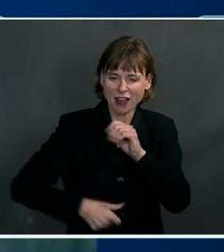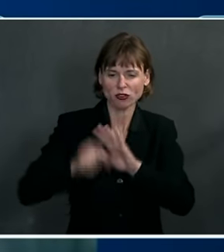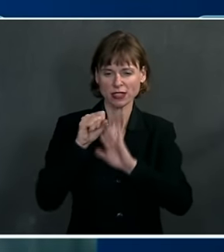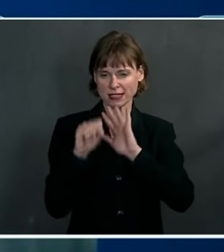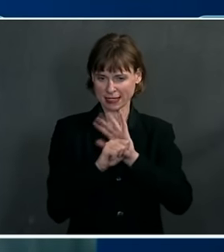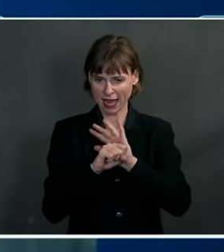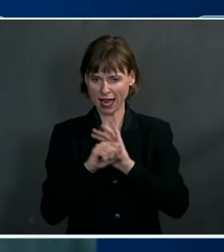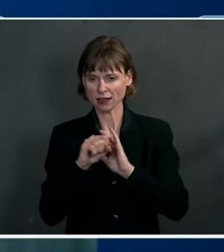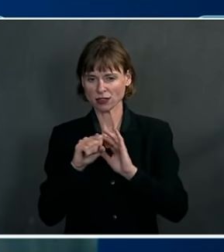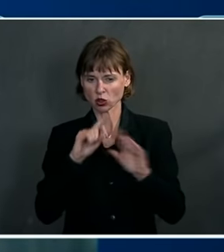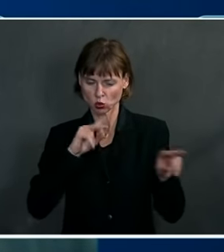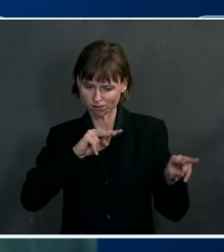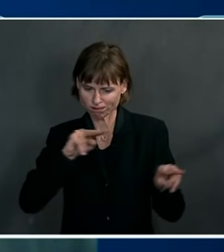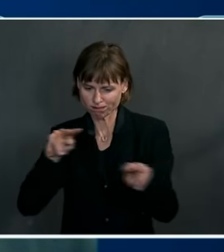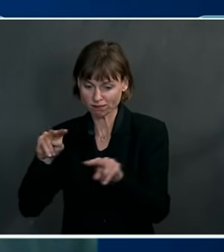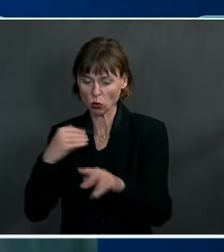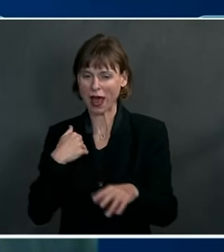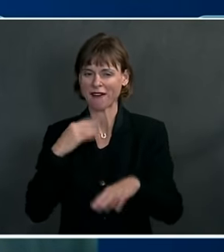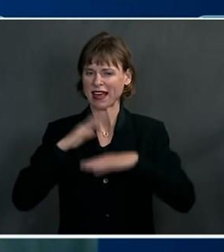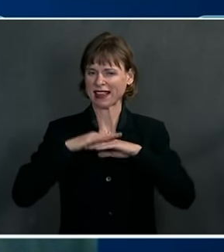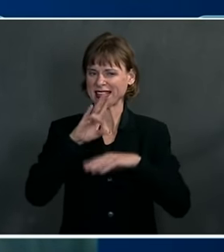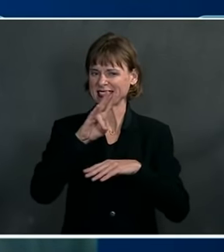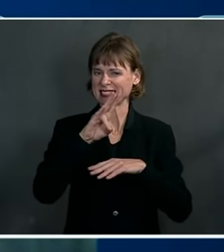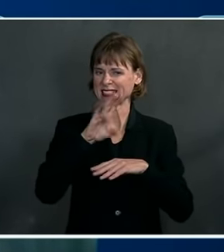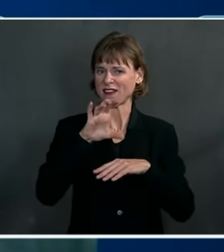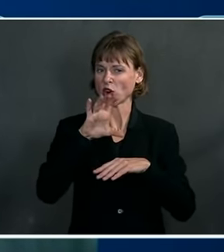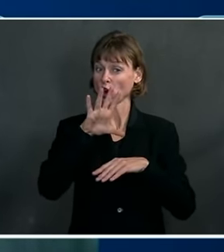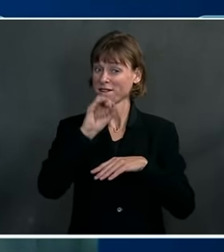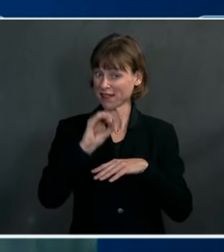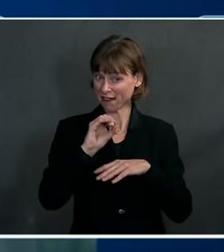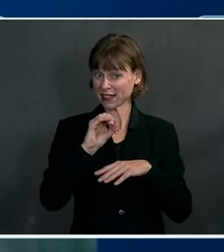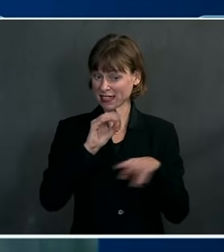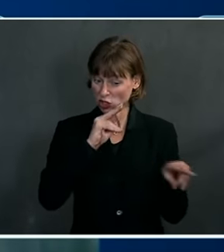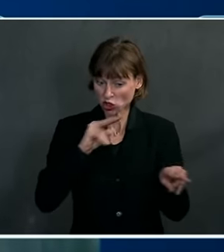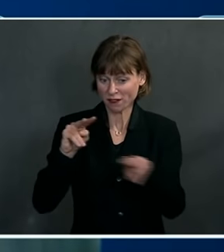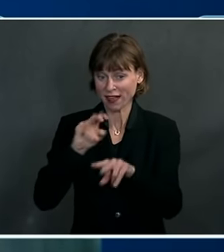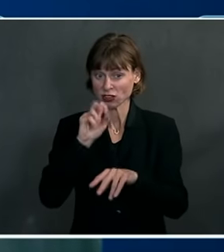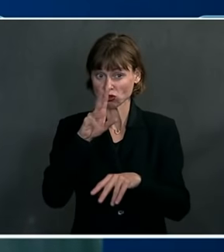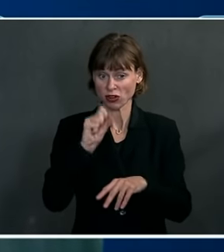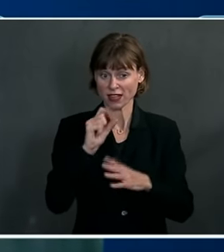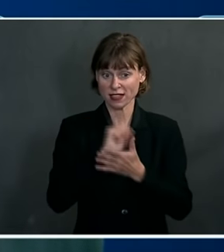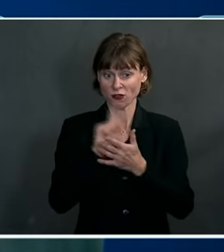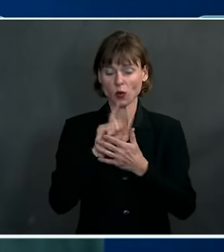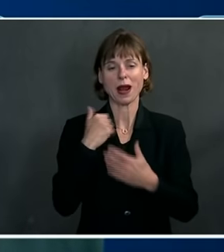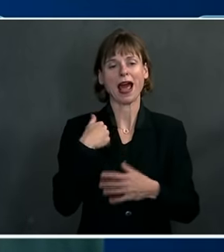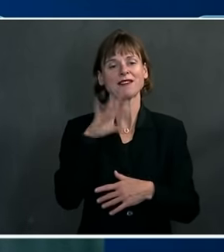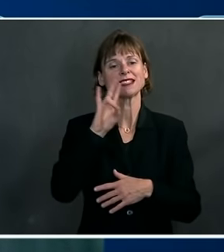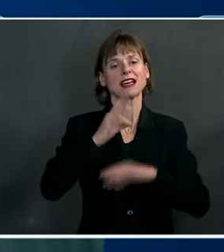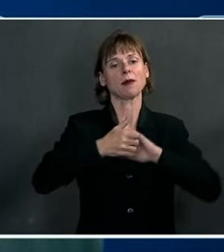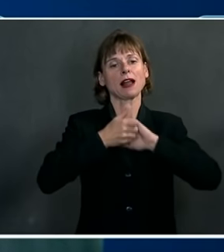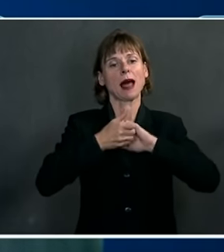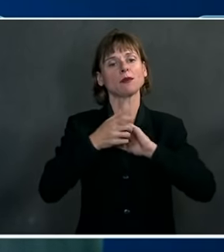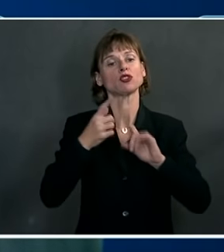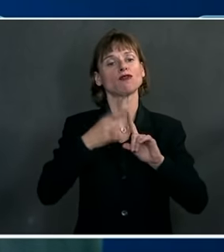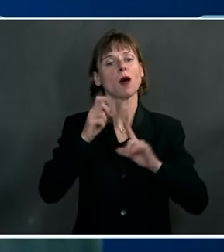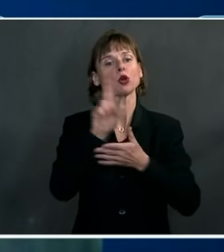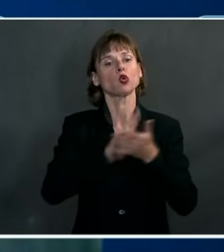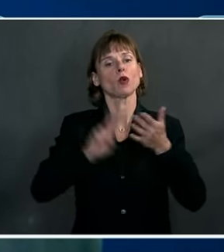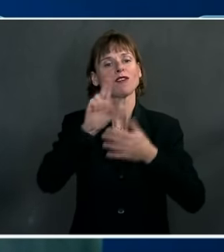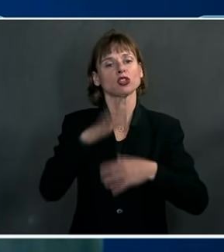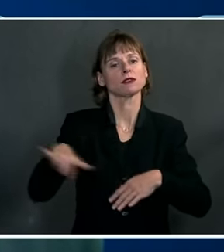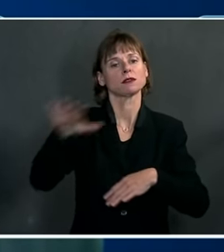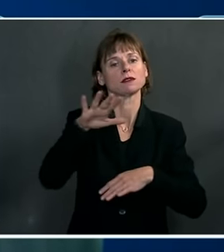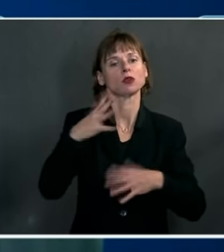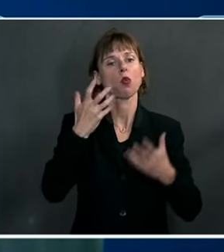surveillance strains per week. And we have seven collaborations across universities to scale up